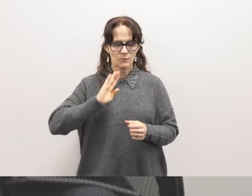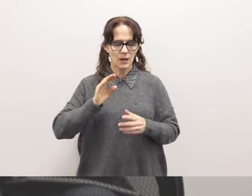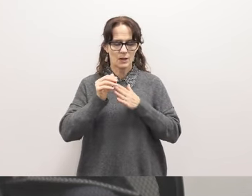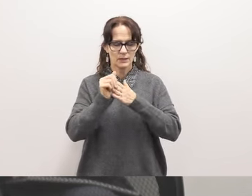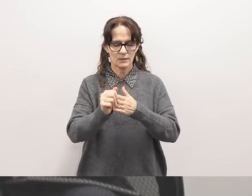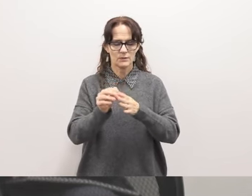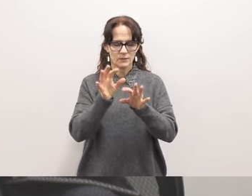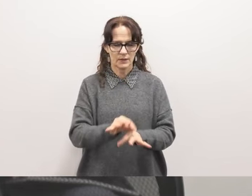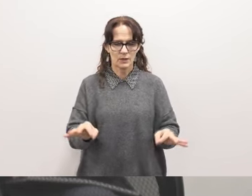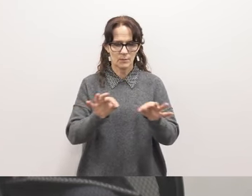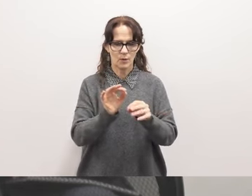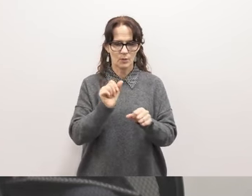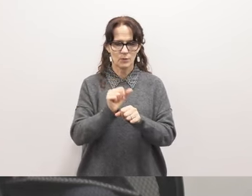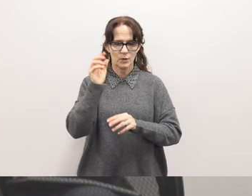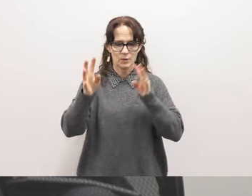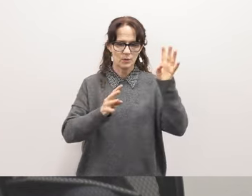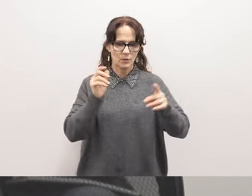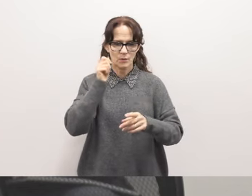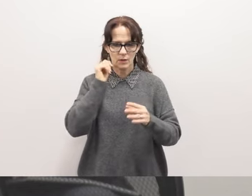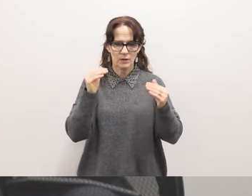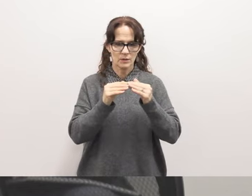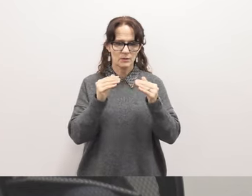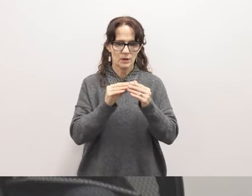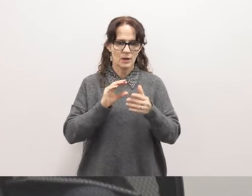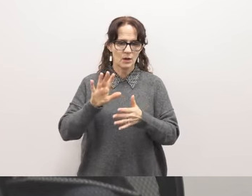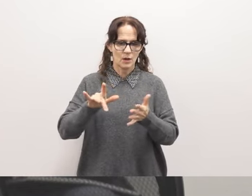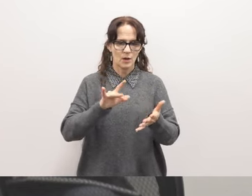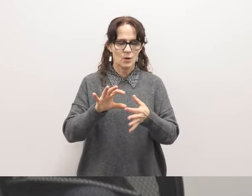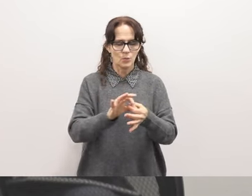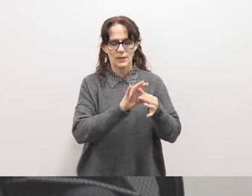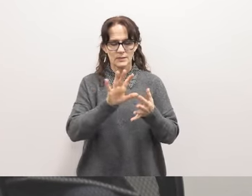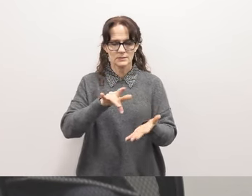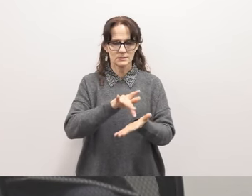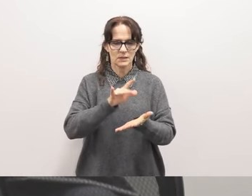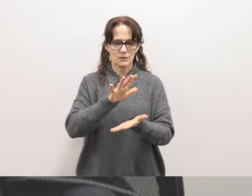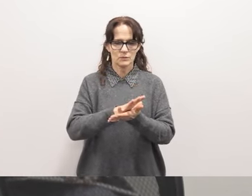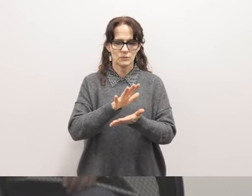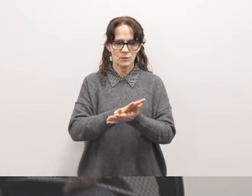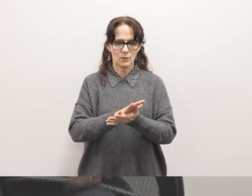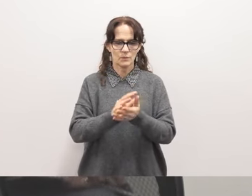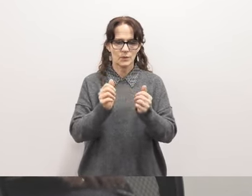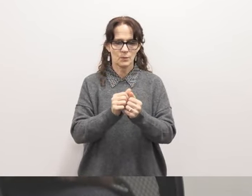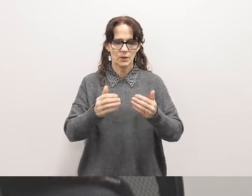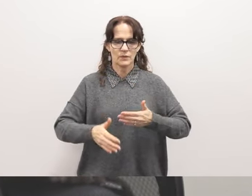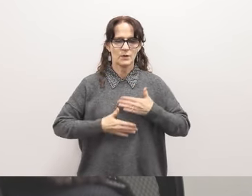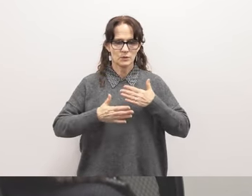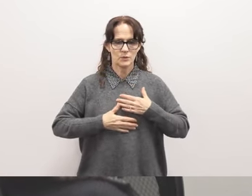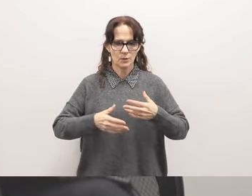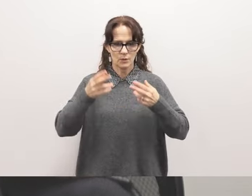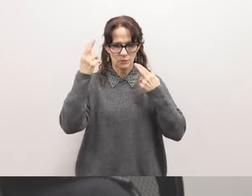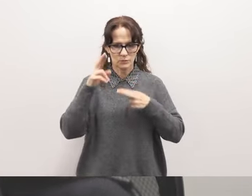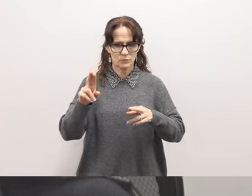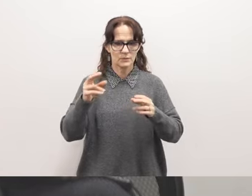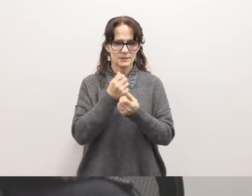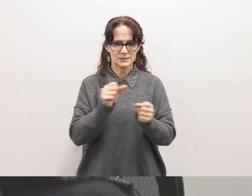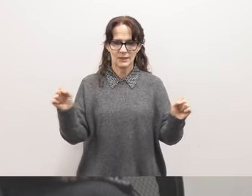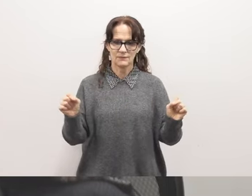to create racially just and relationship-centered their schools in Long Beach with joy, dignity, and safety.